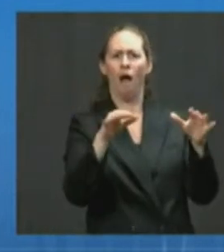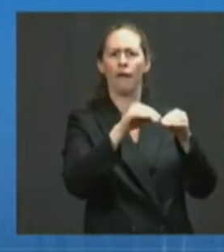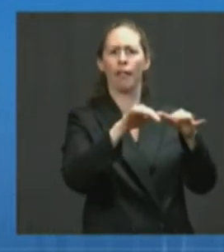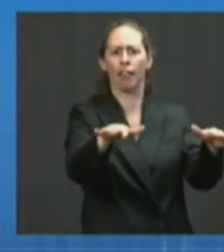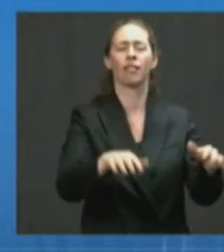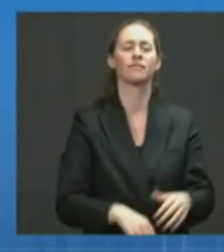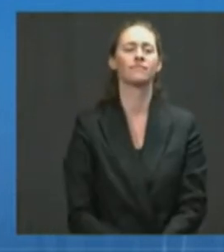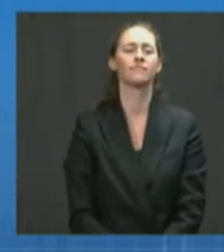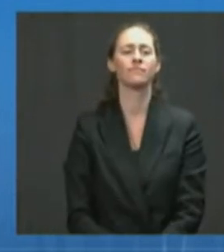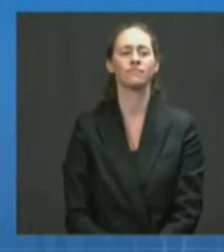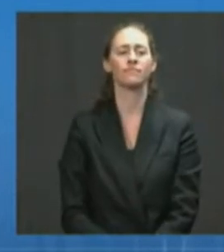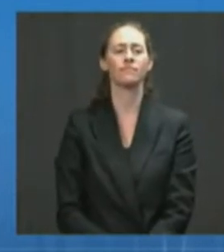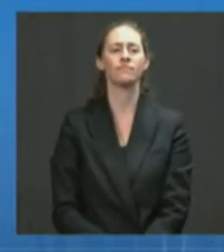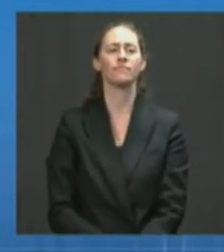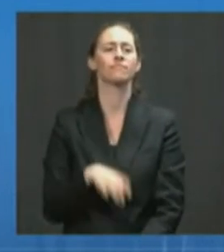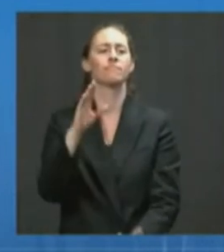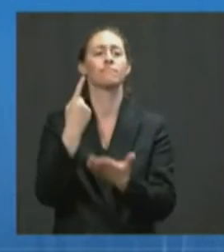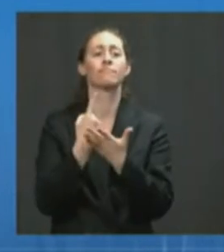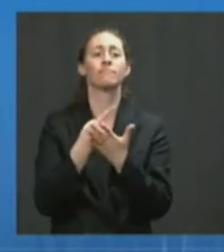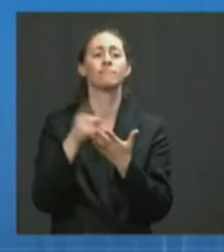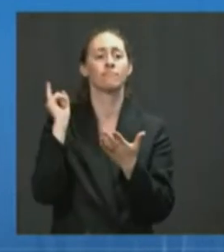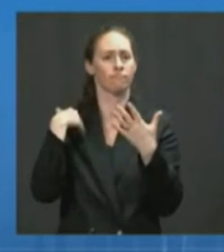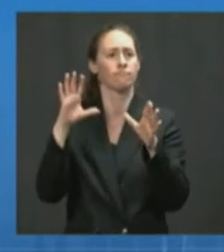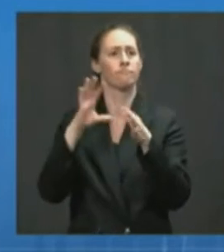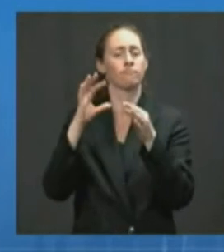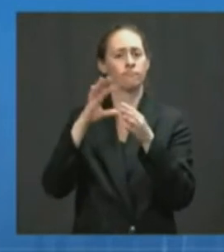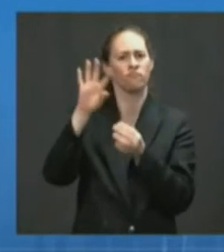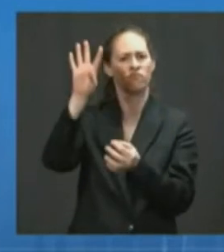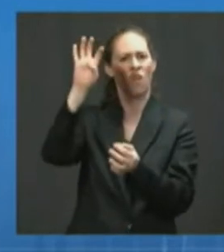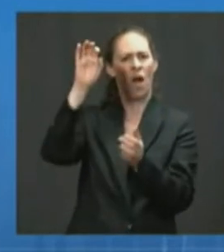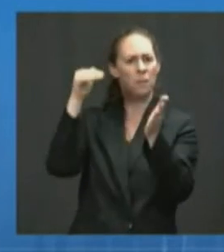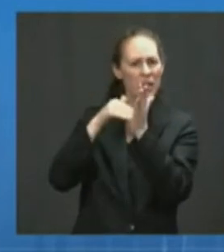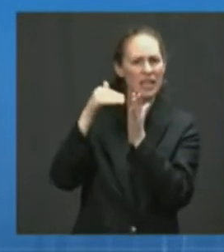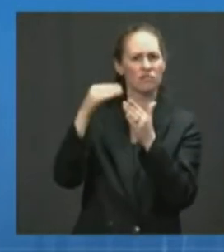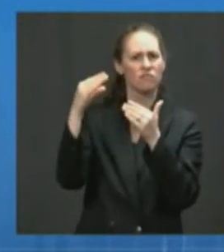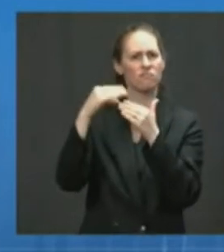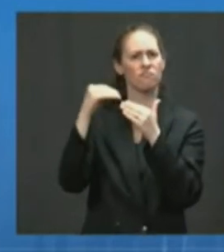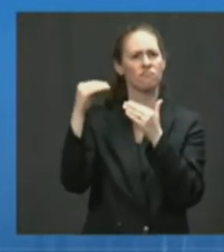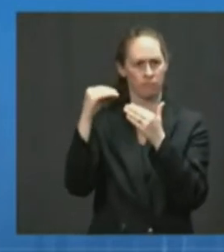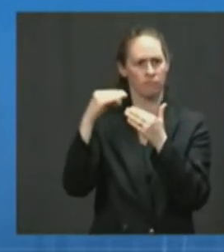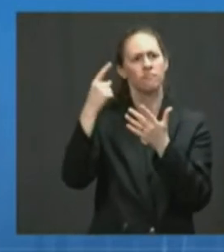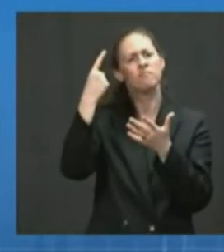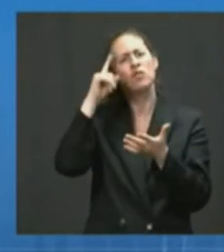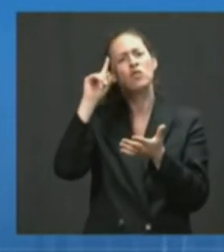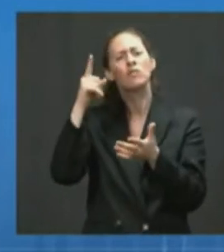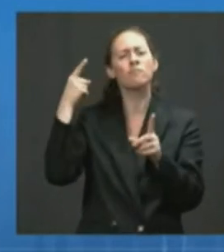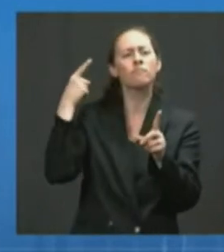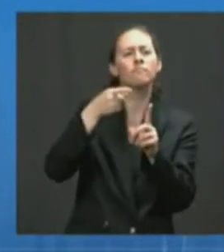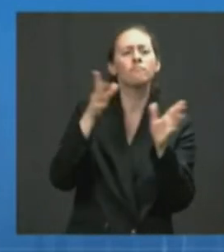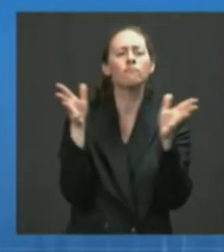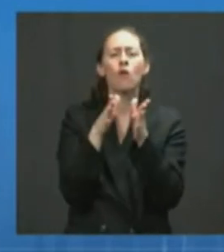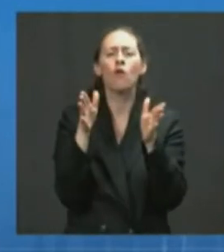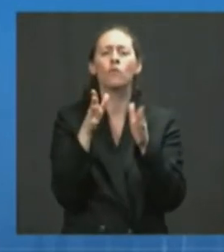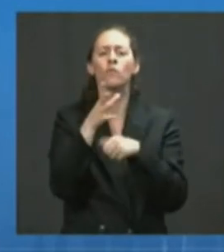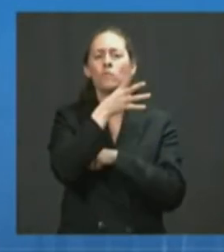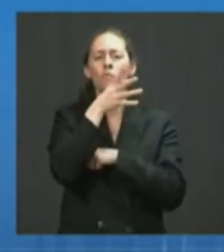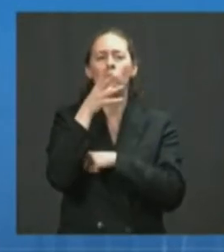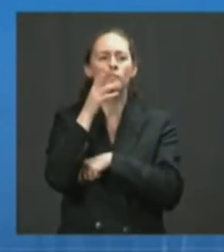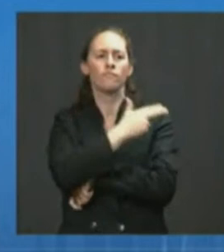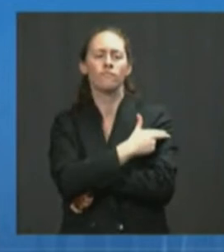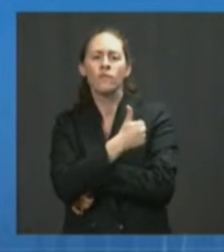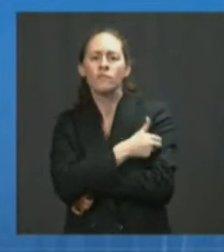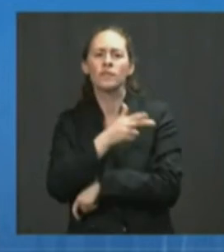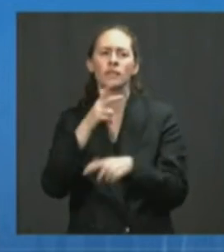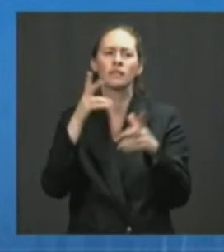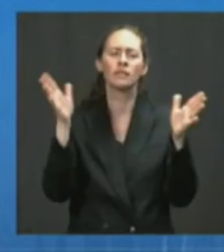million in American Rescue Plan funding for 1540 small rural hospitals for COVID-19 to increase testing